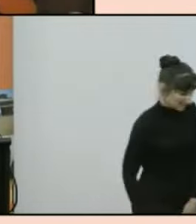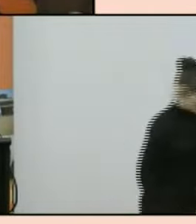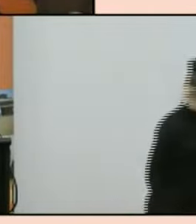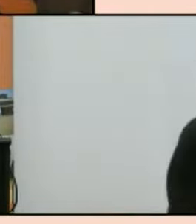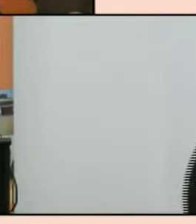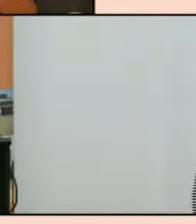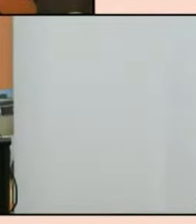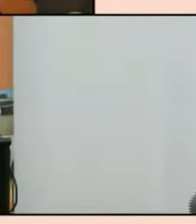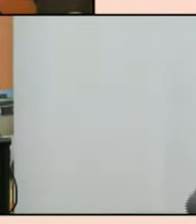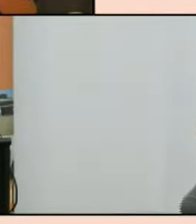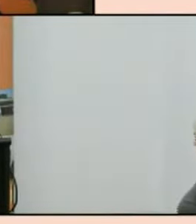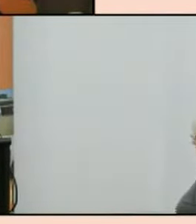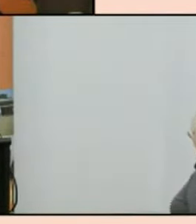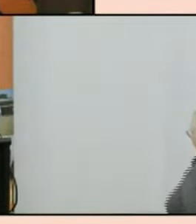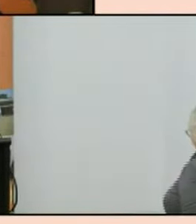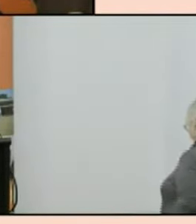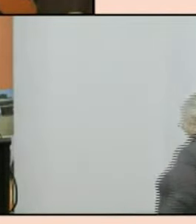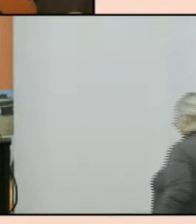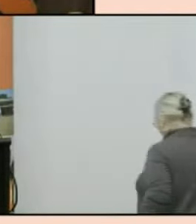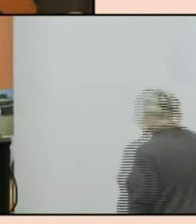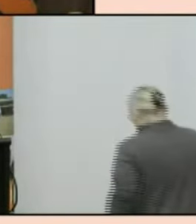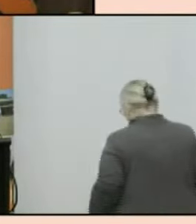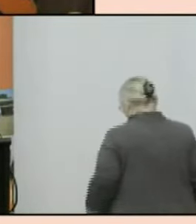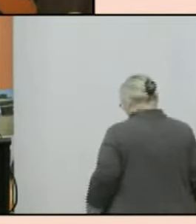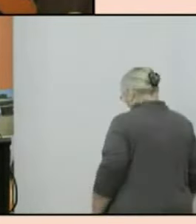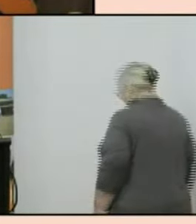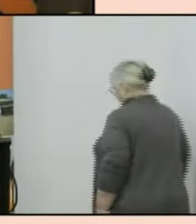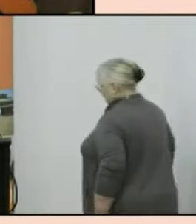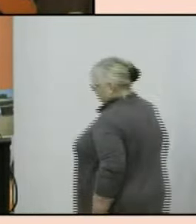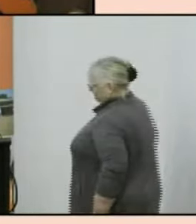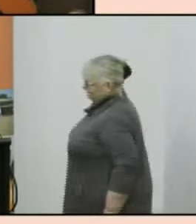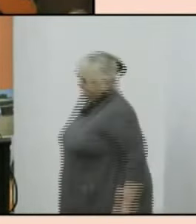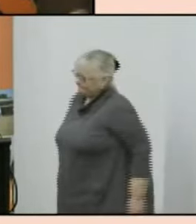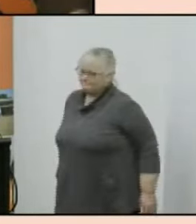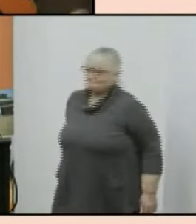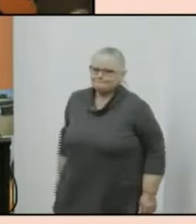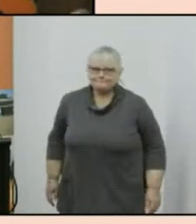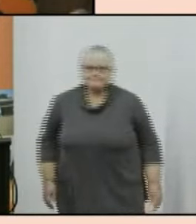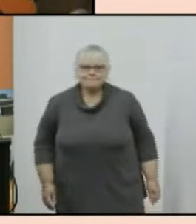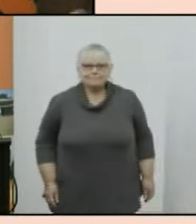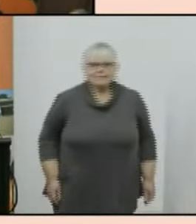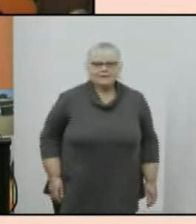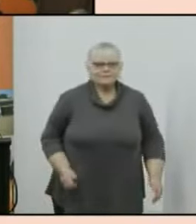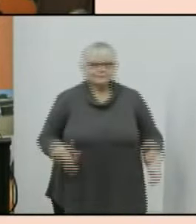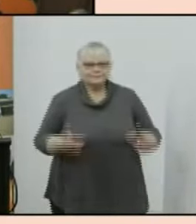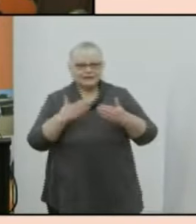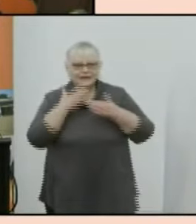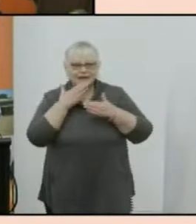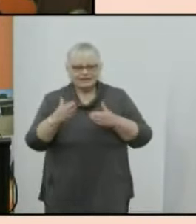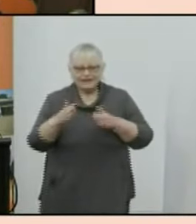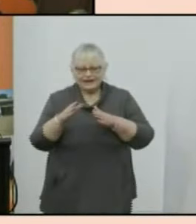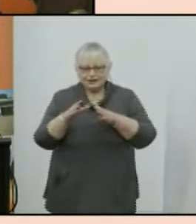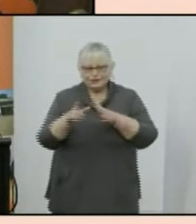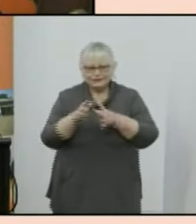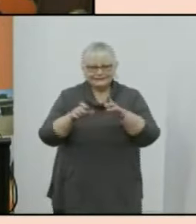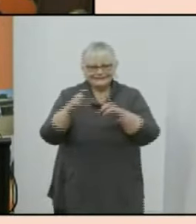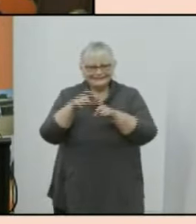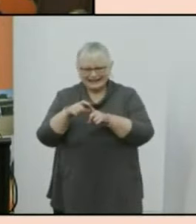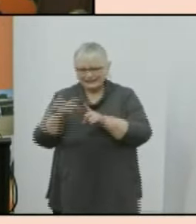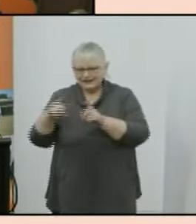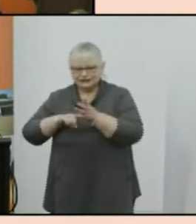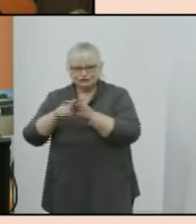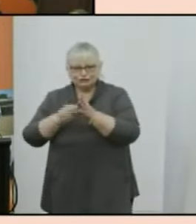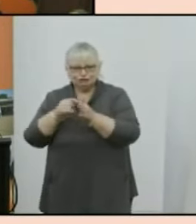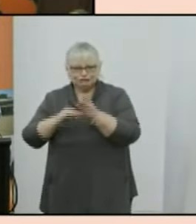you dr david gruin and miss